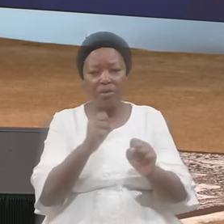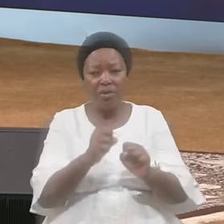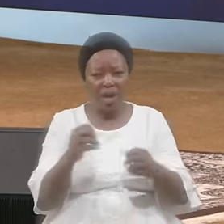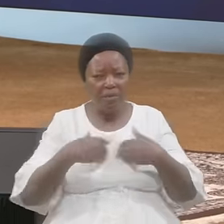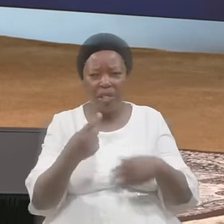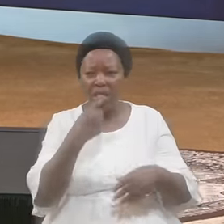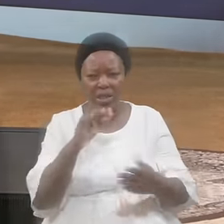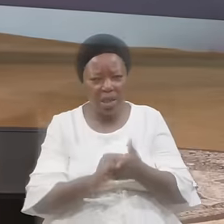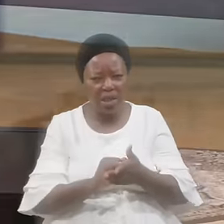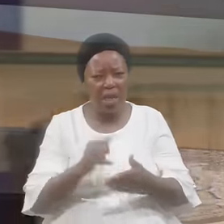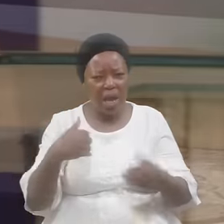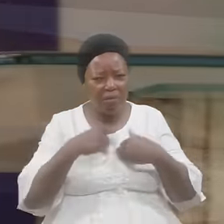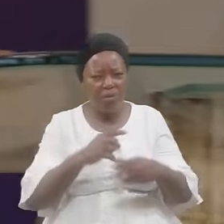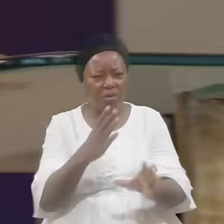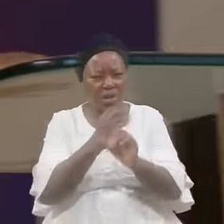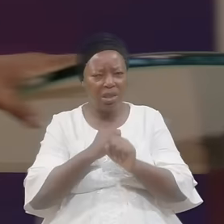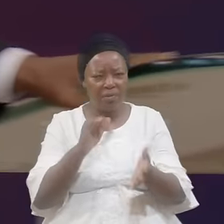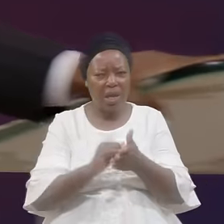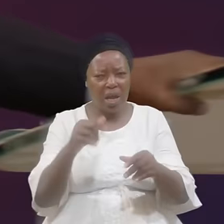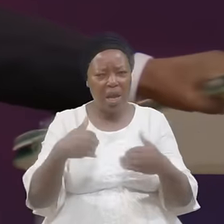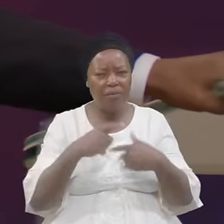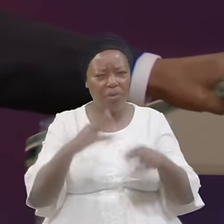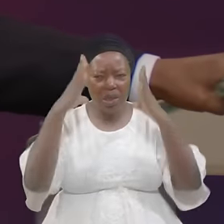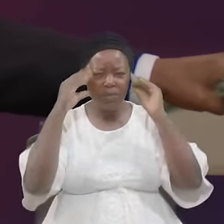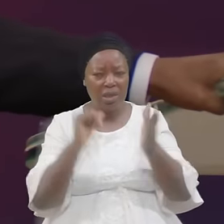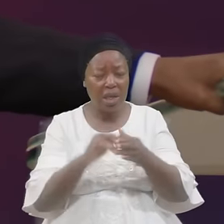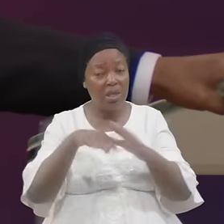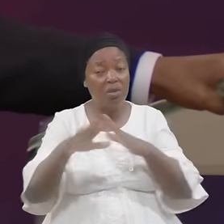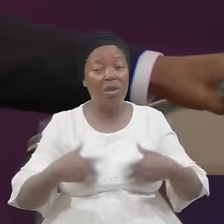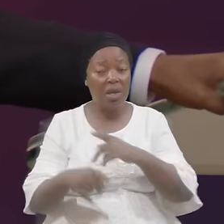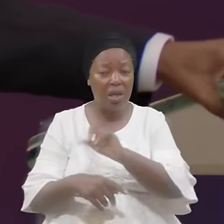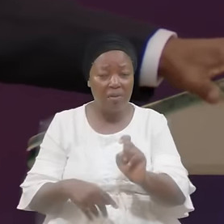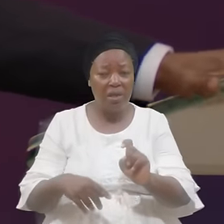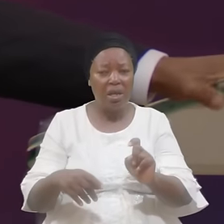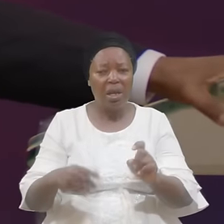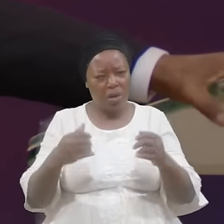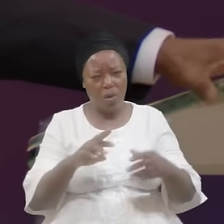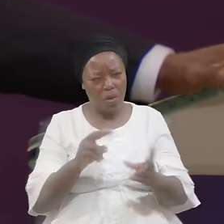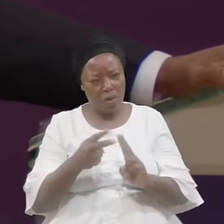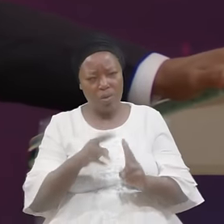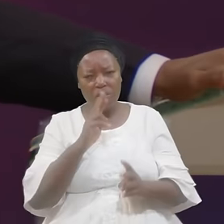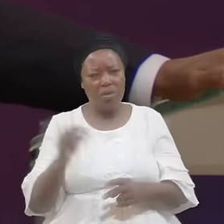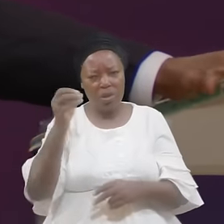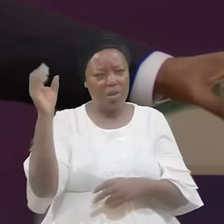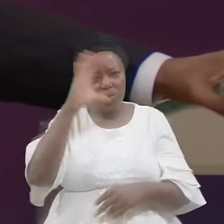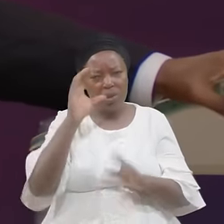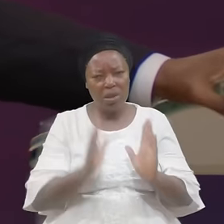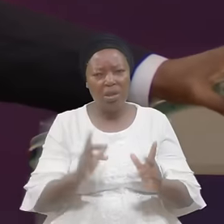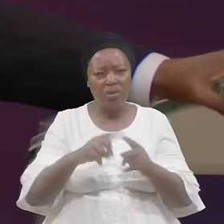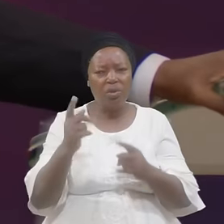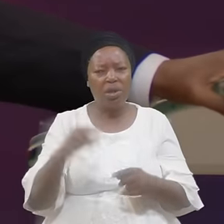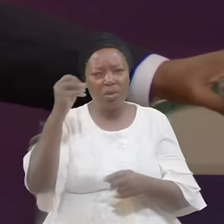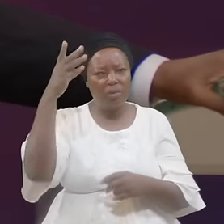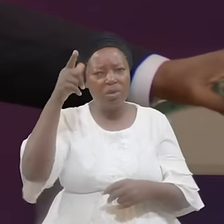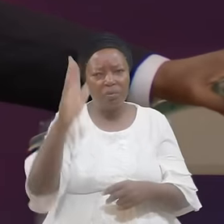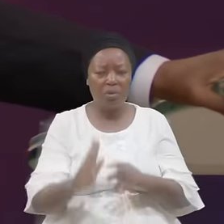that Have you Experienced that In your life Or are you A stranger To the grace Of God Are